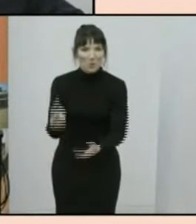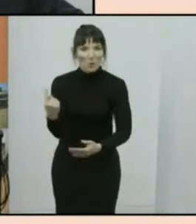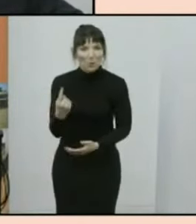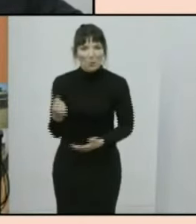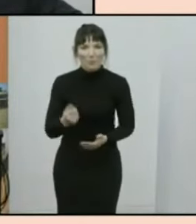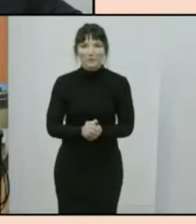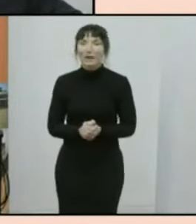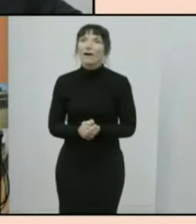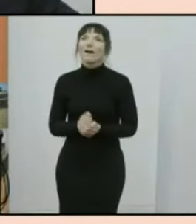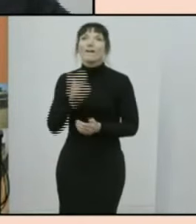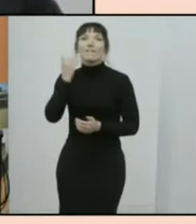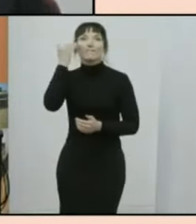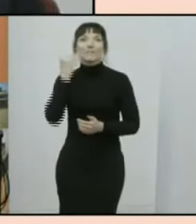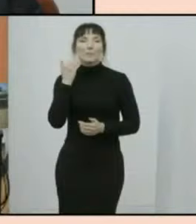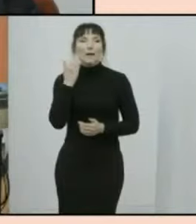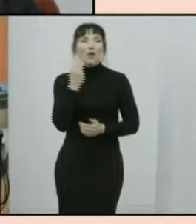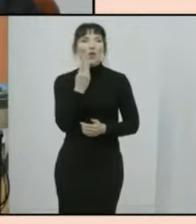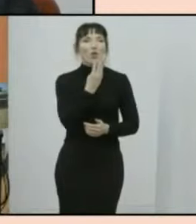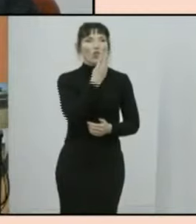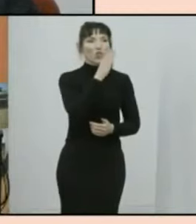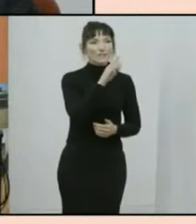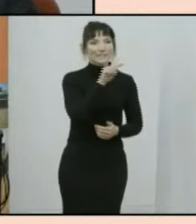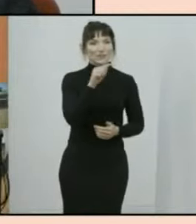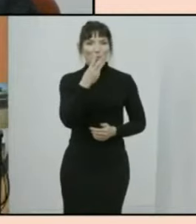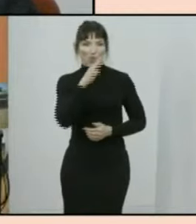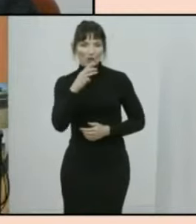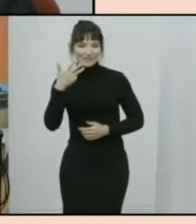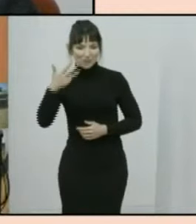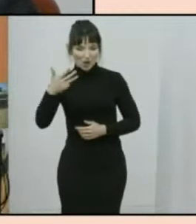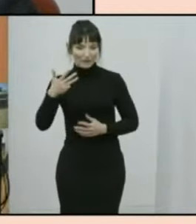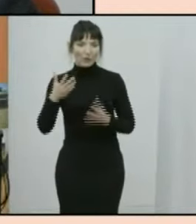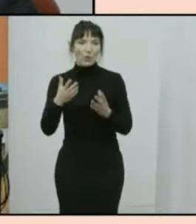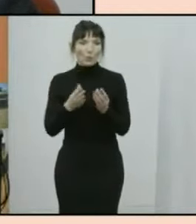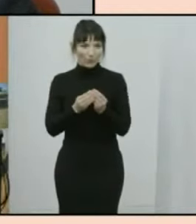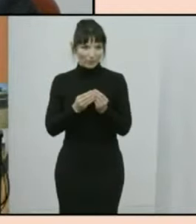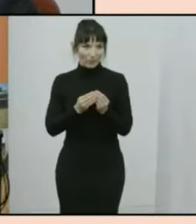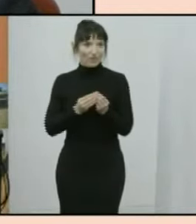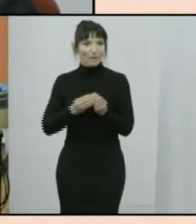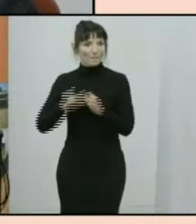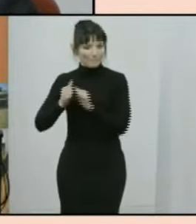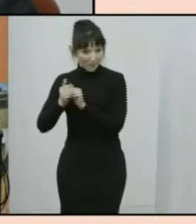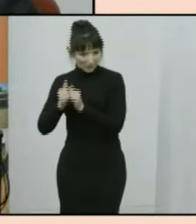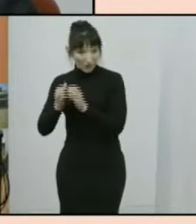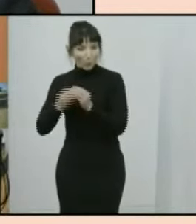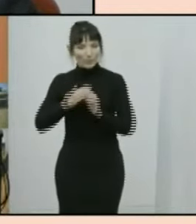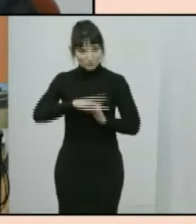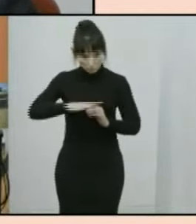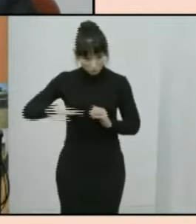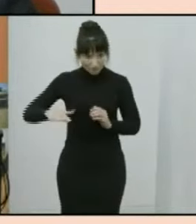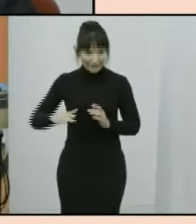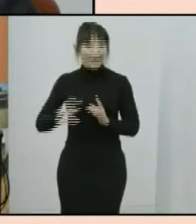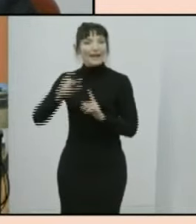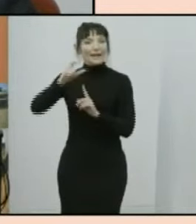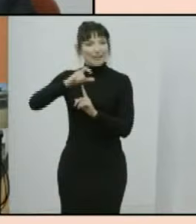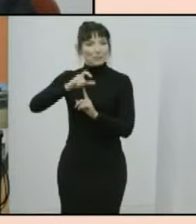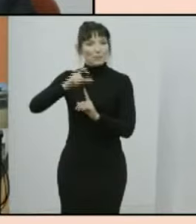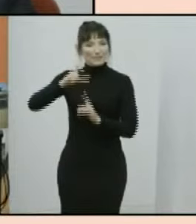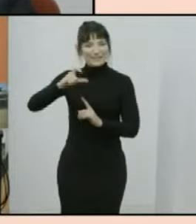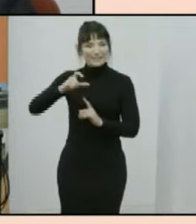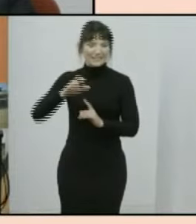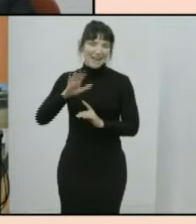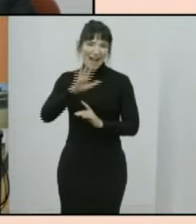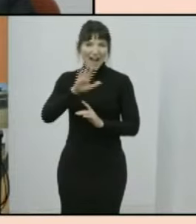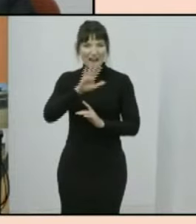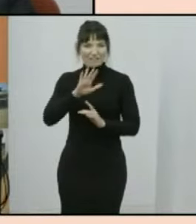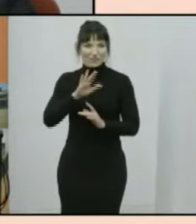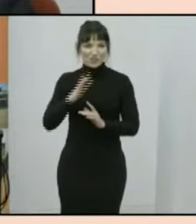female age 30 to 39 years living in a couple family with children in the greater capital city area with an average weekly family income of